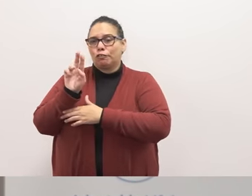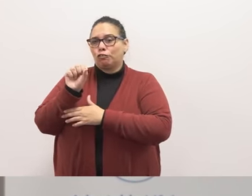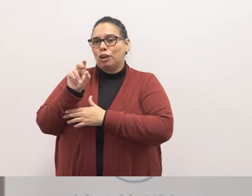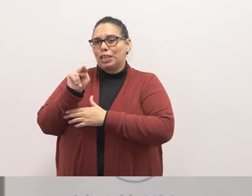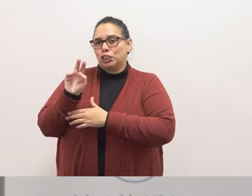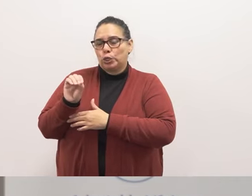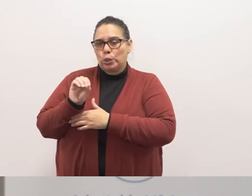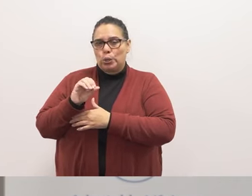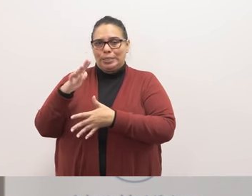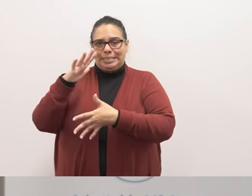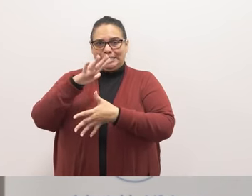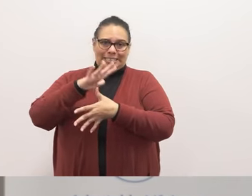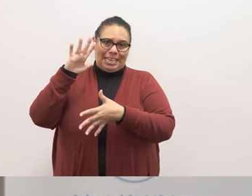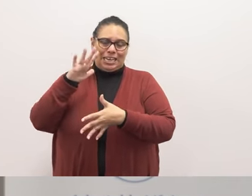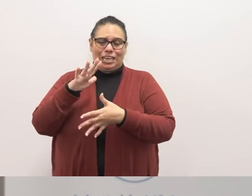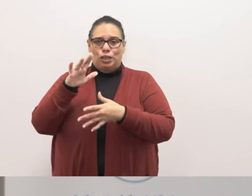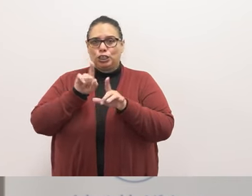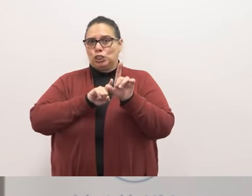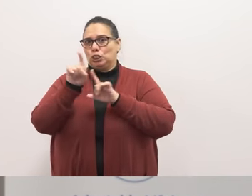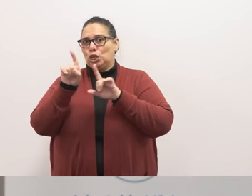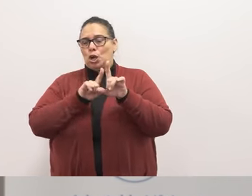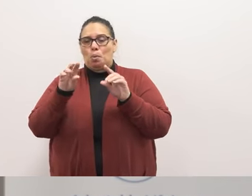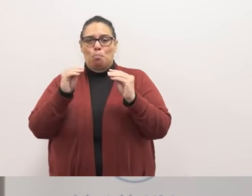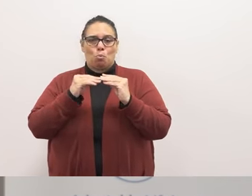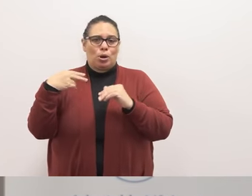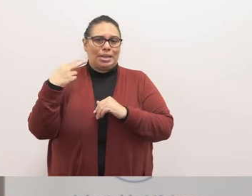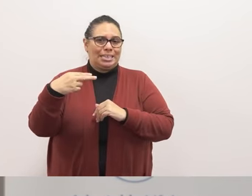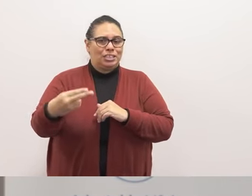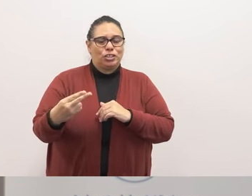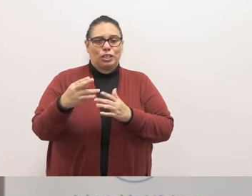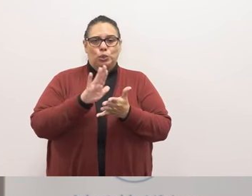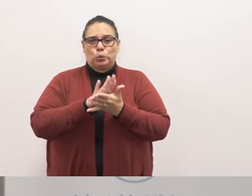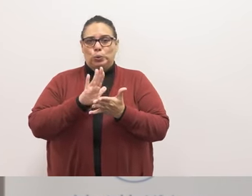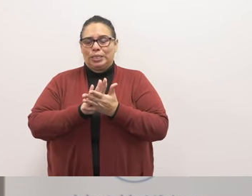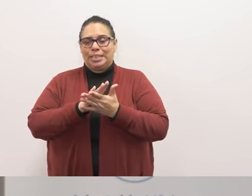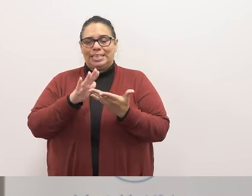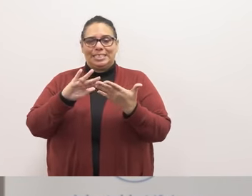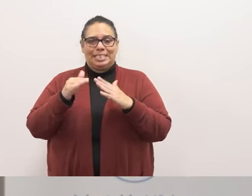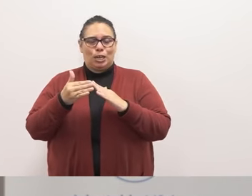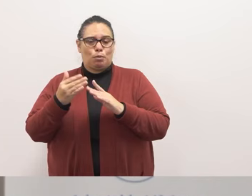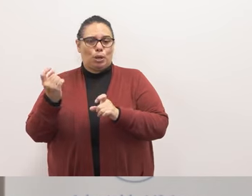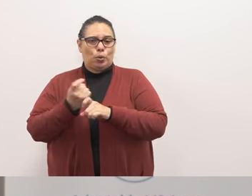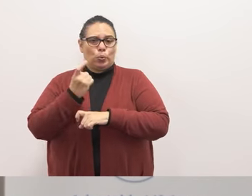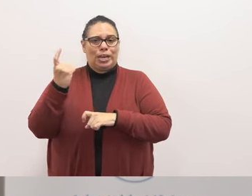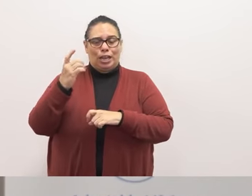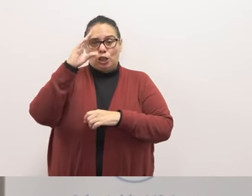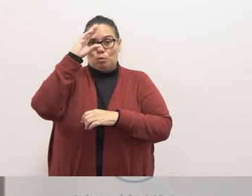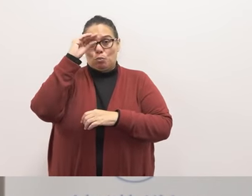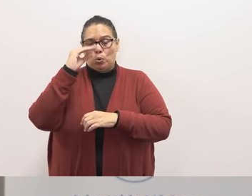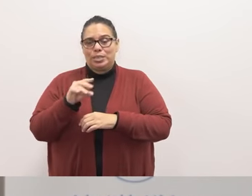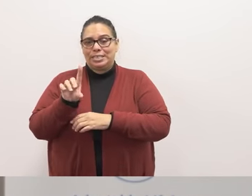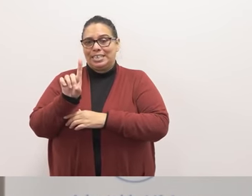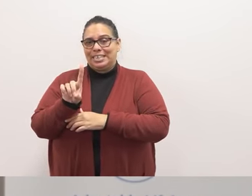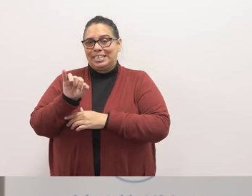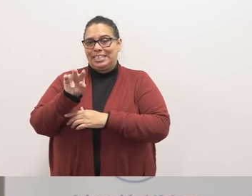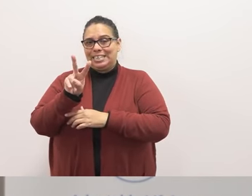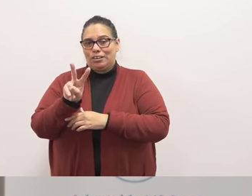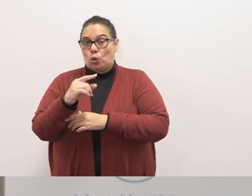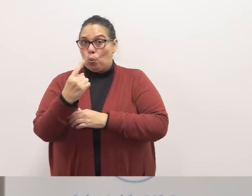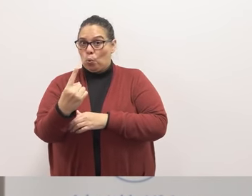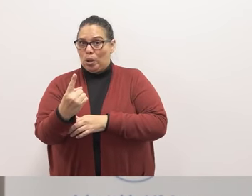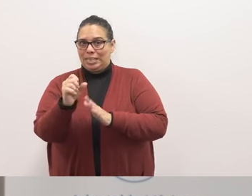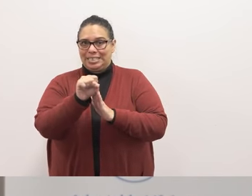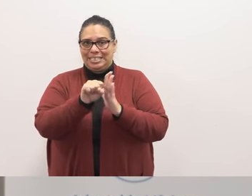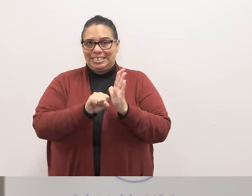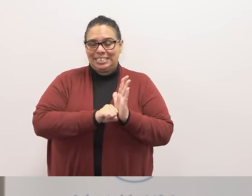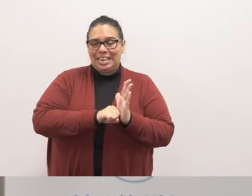superstar senior made more history for his school and his city by winning the boys division one state championship